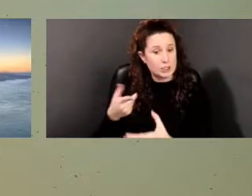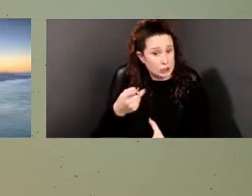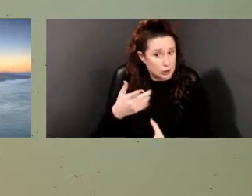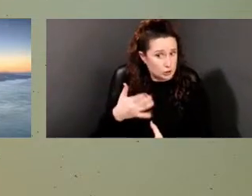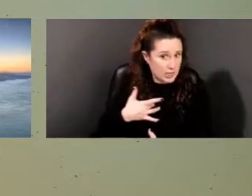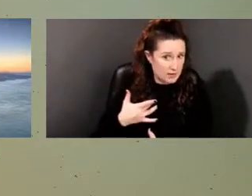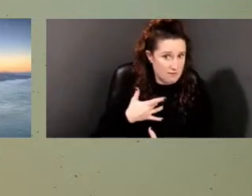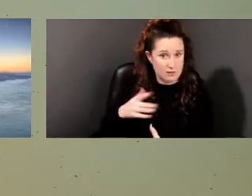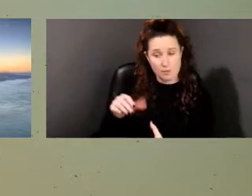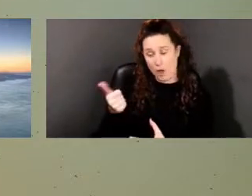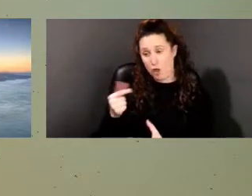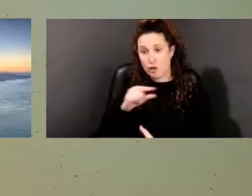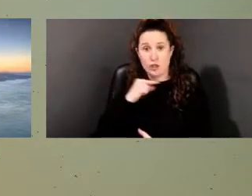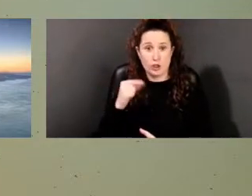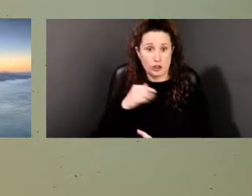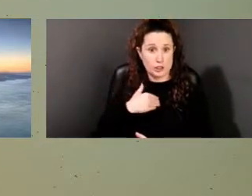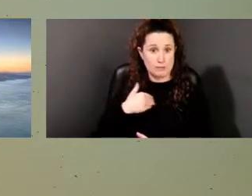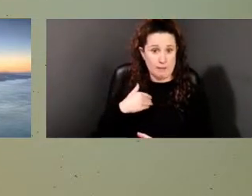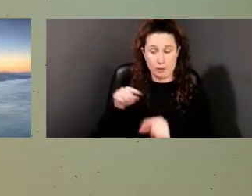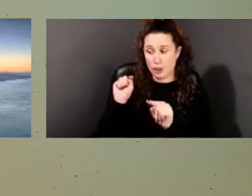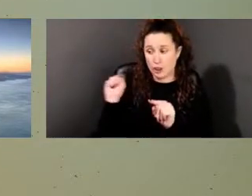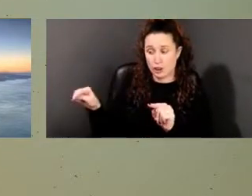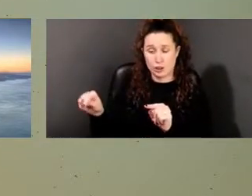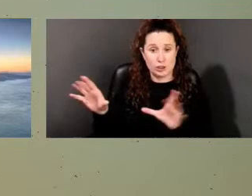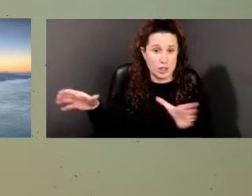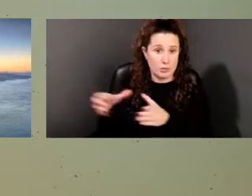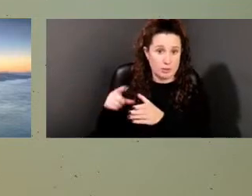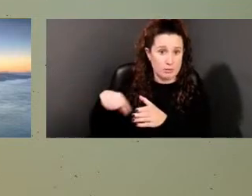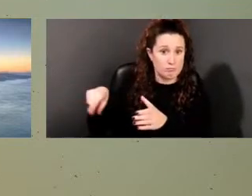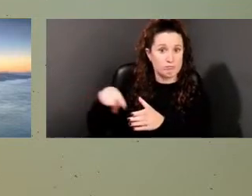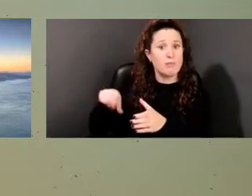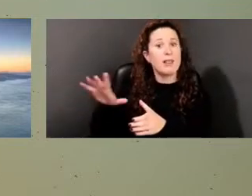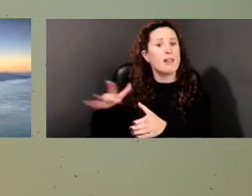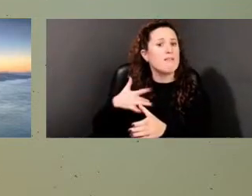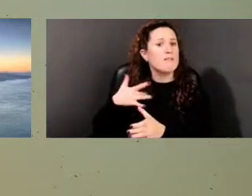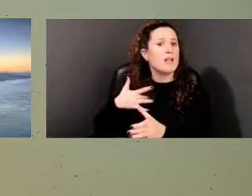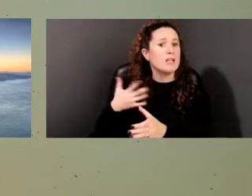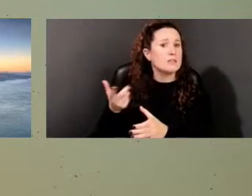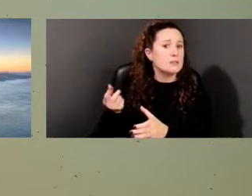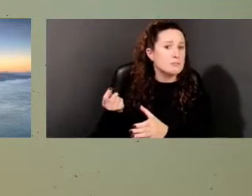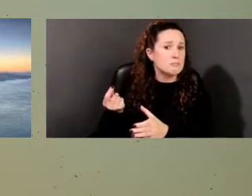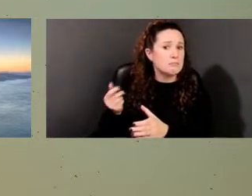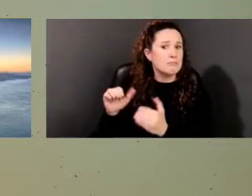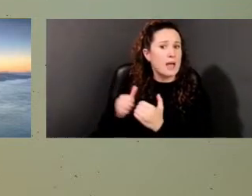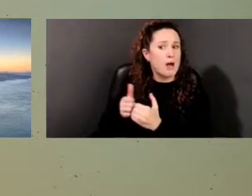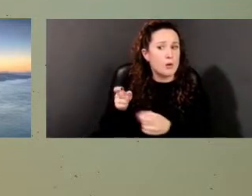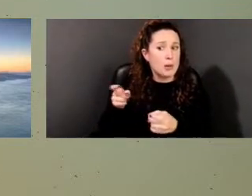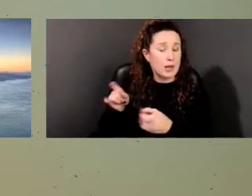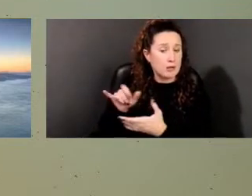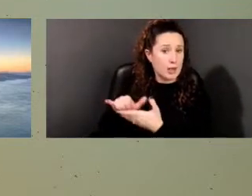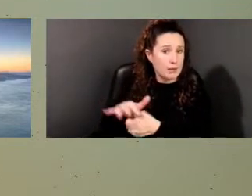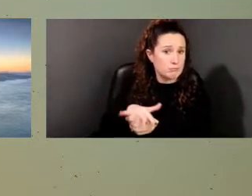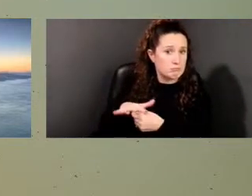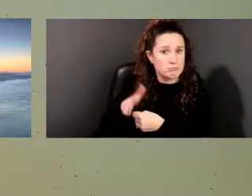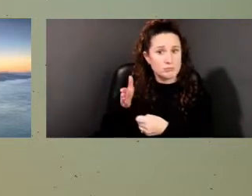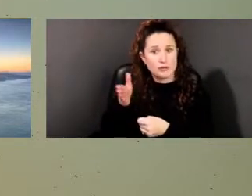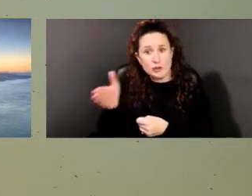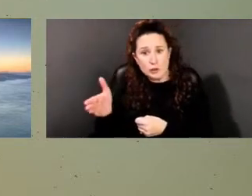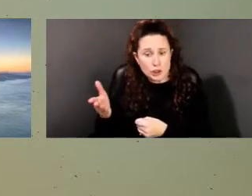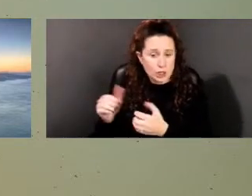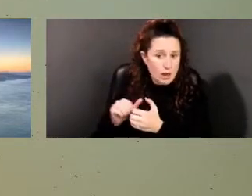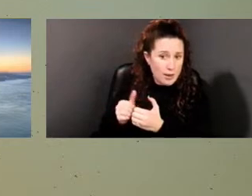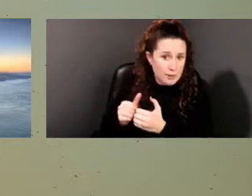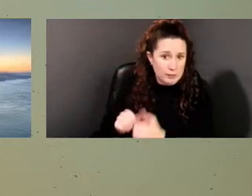visited the site with as to their feelings about how to handle the future of this burial